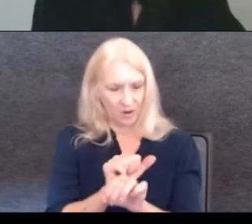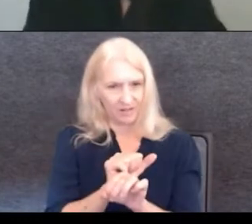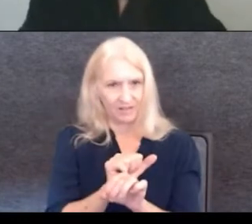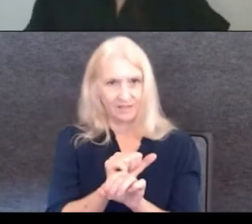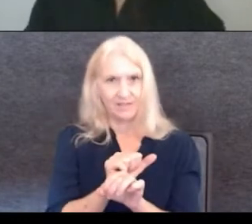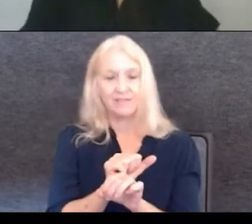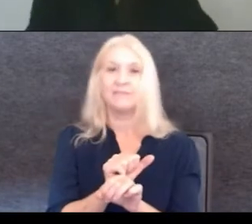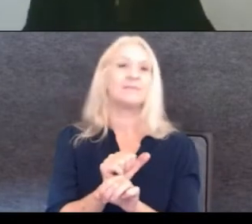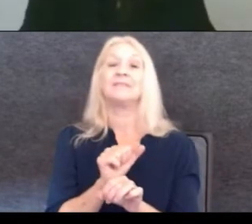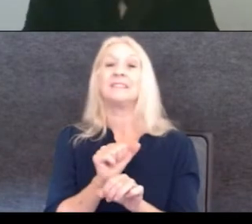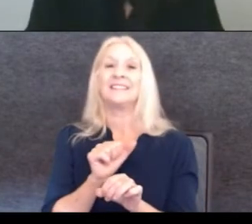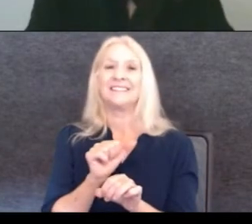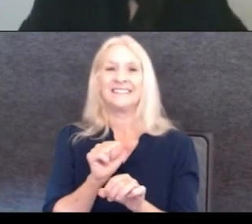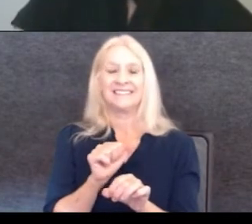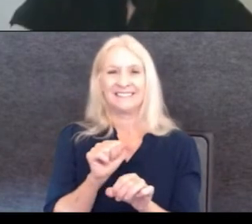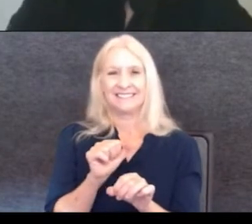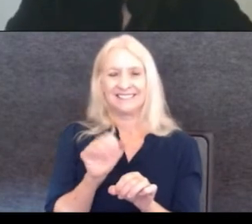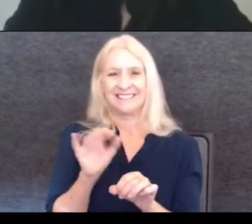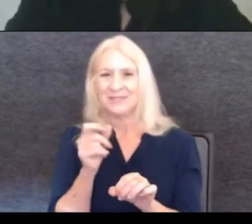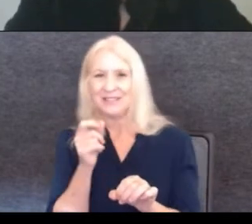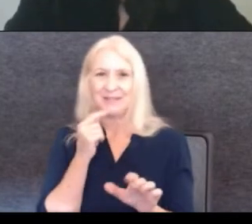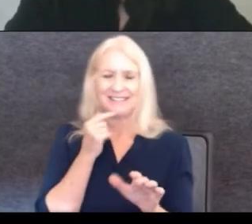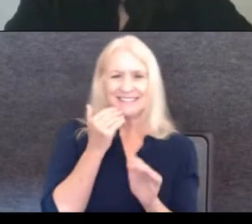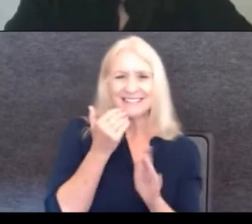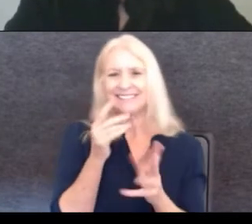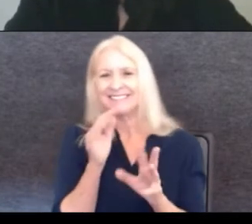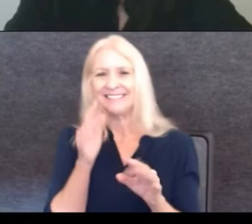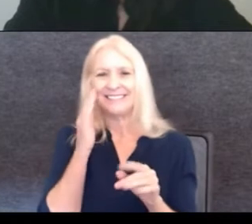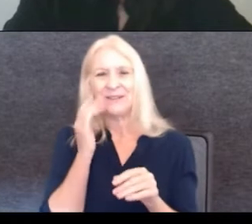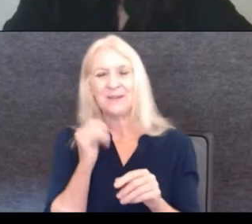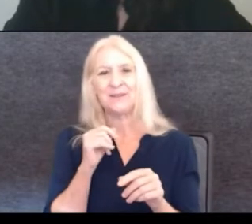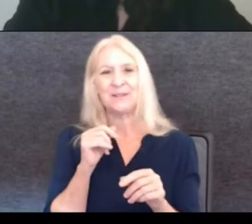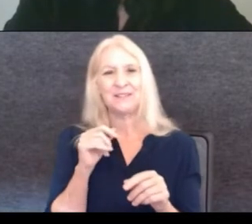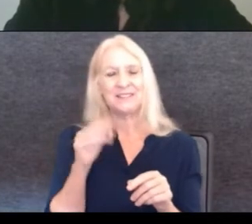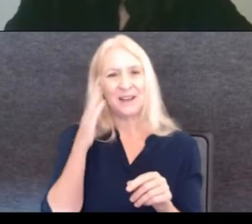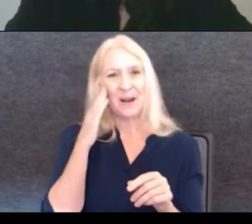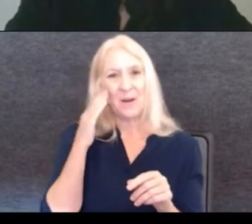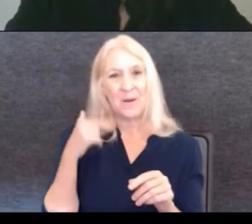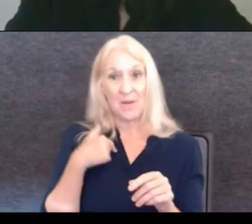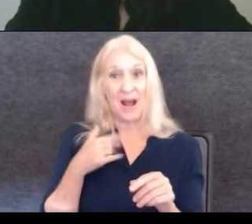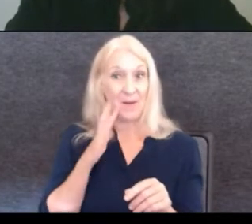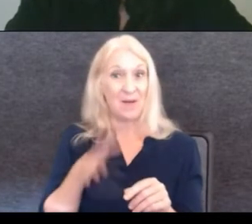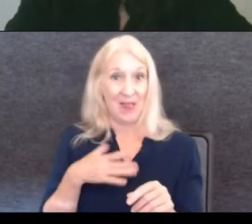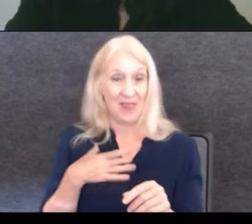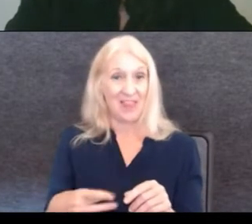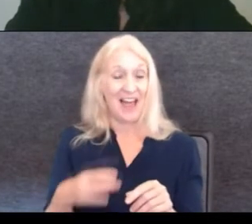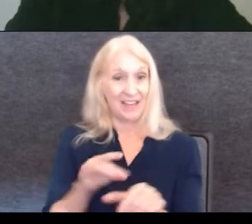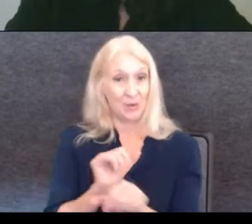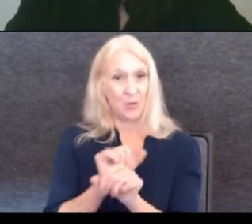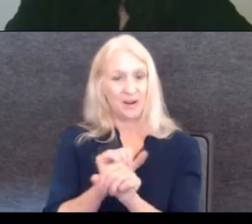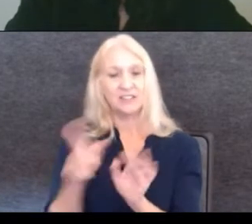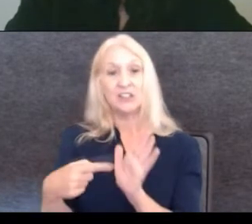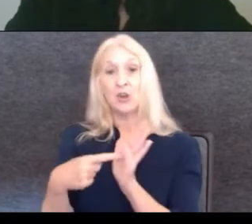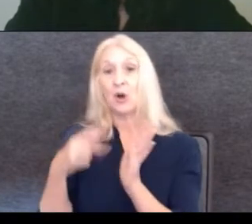and so she kind of, you know, was shy about, you know, but she knows what I'm going to, you know, she knows what I'm going to like. And she showed me this